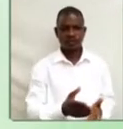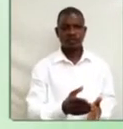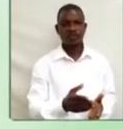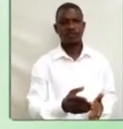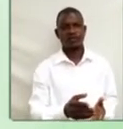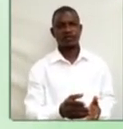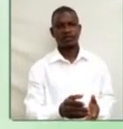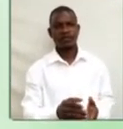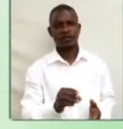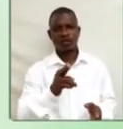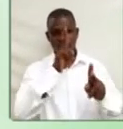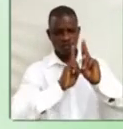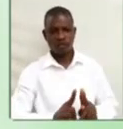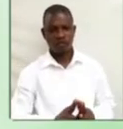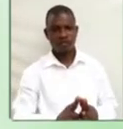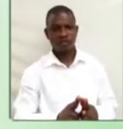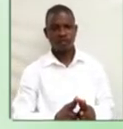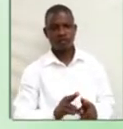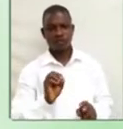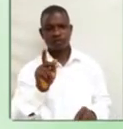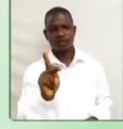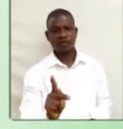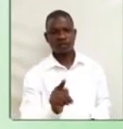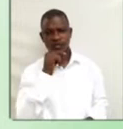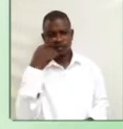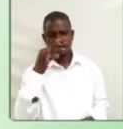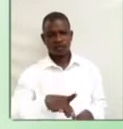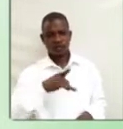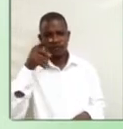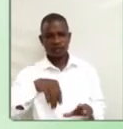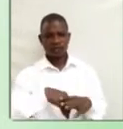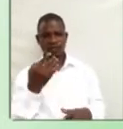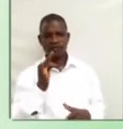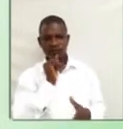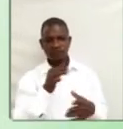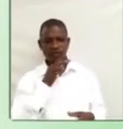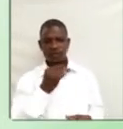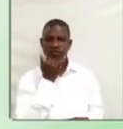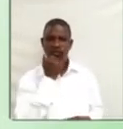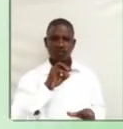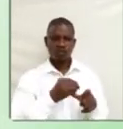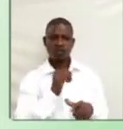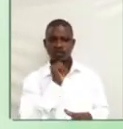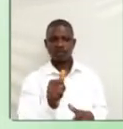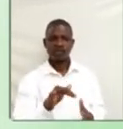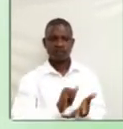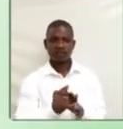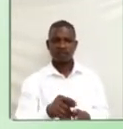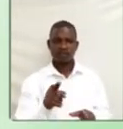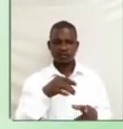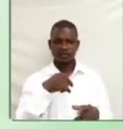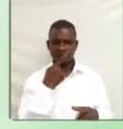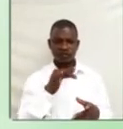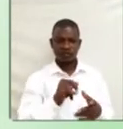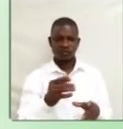Hannah. Okay. You shall find out if you are wrong or not. That takes us to the next